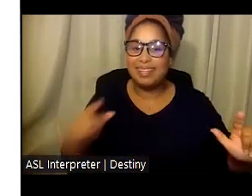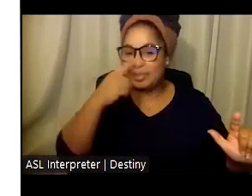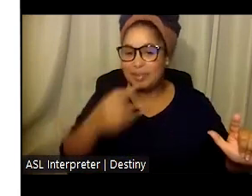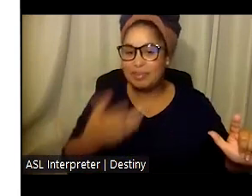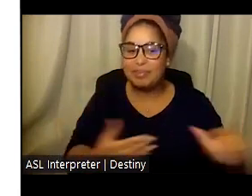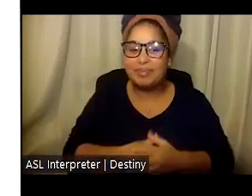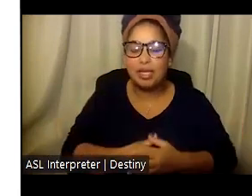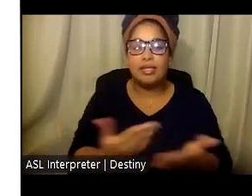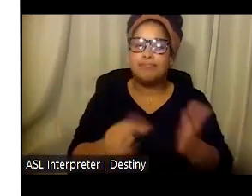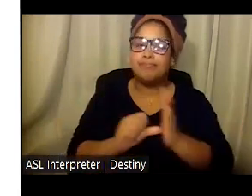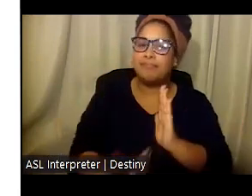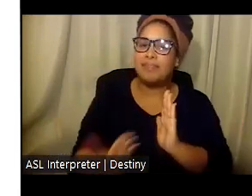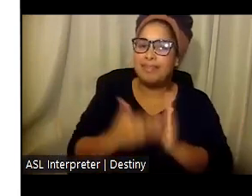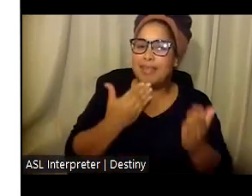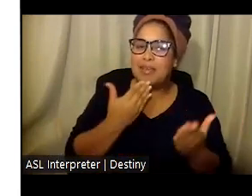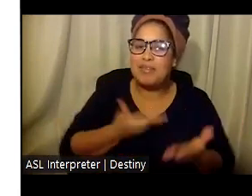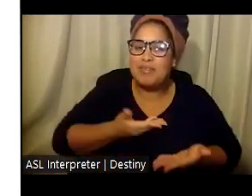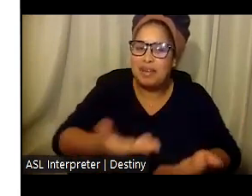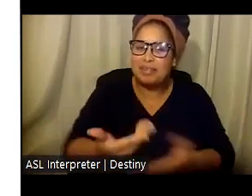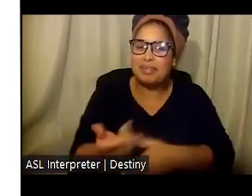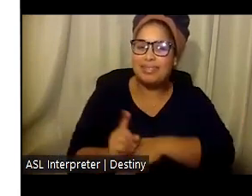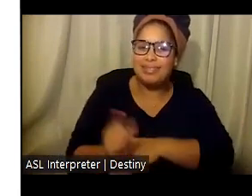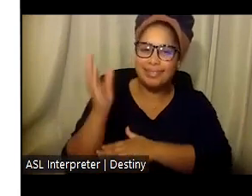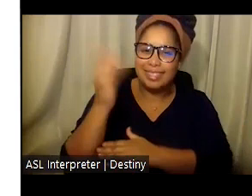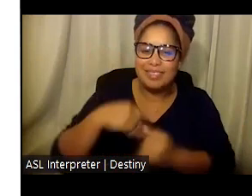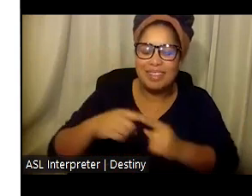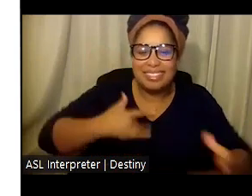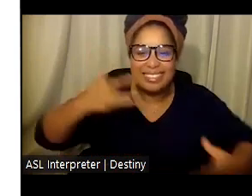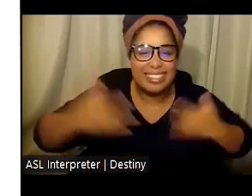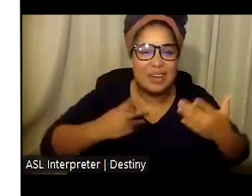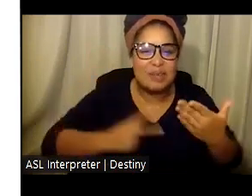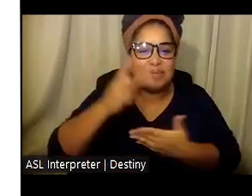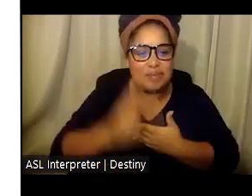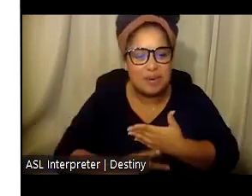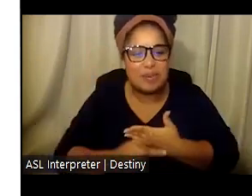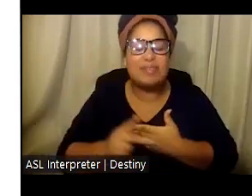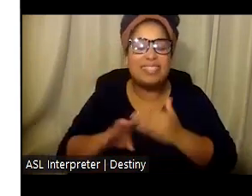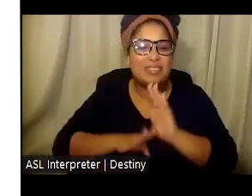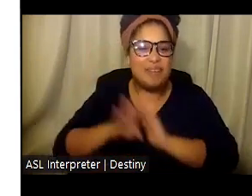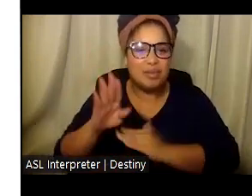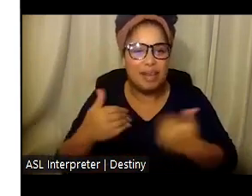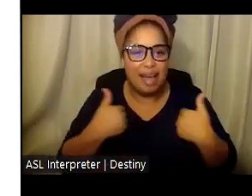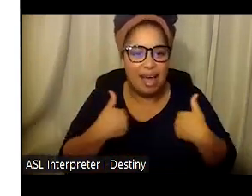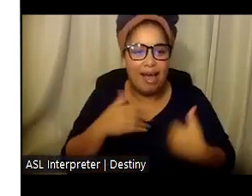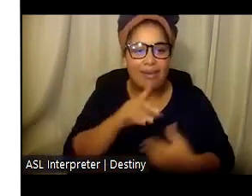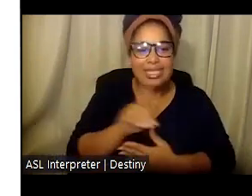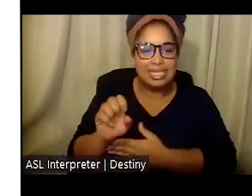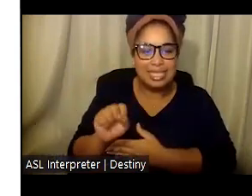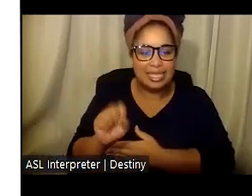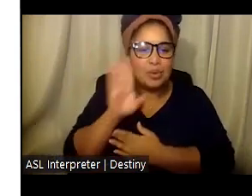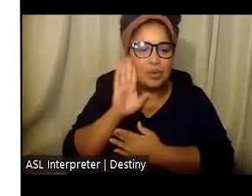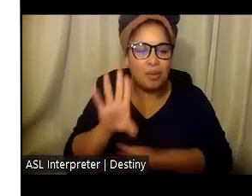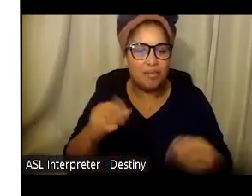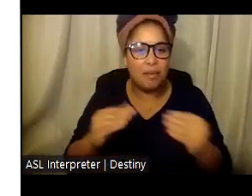I'd like to again thank you for the opportunity to talk about these exciting programs and development. DDS will be